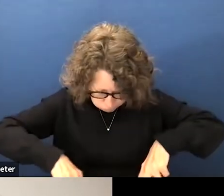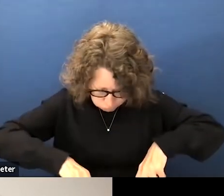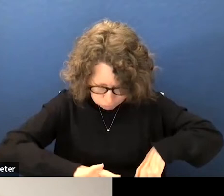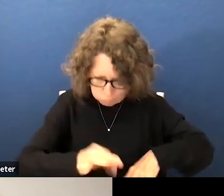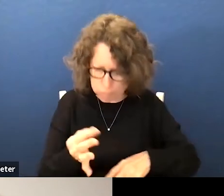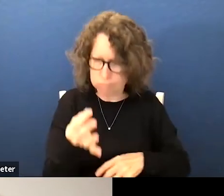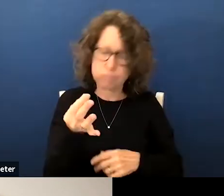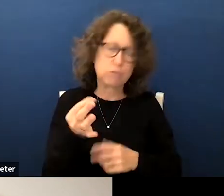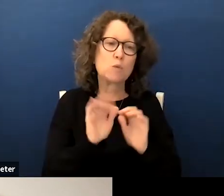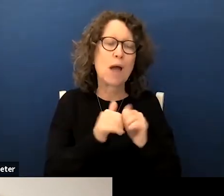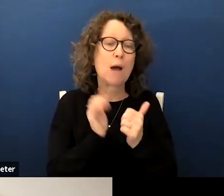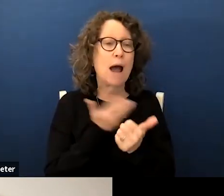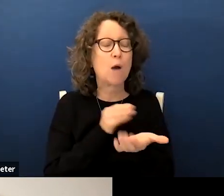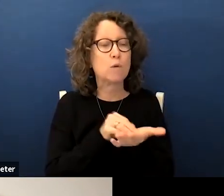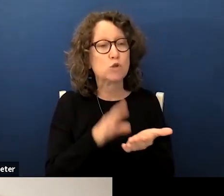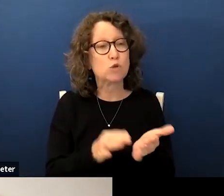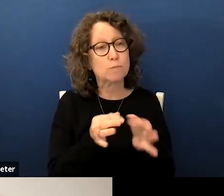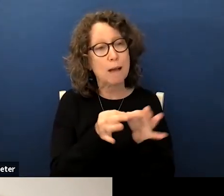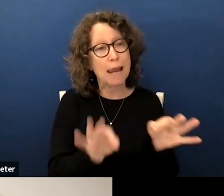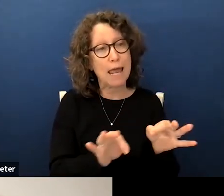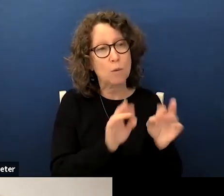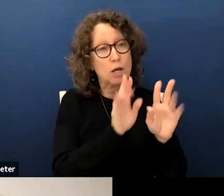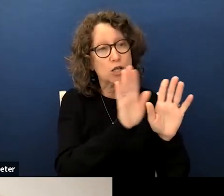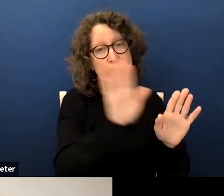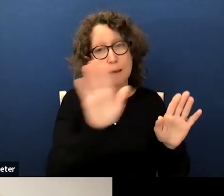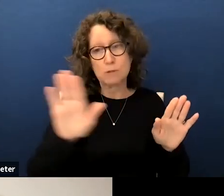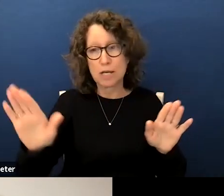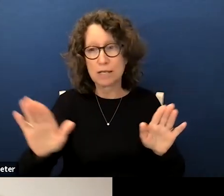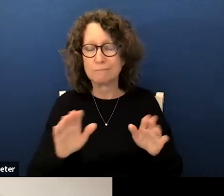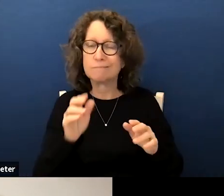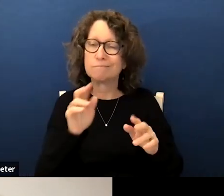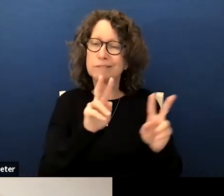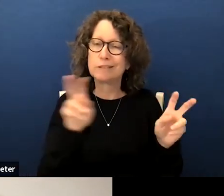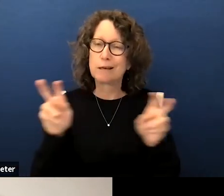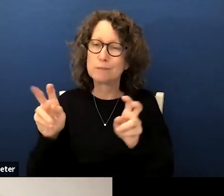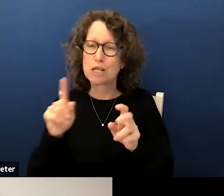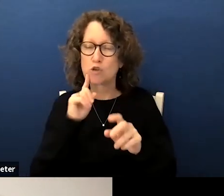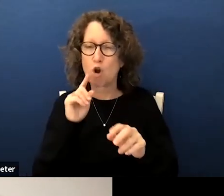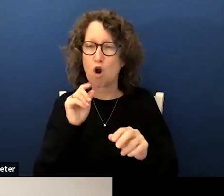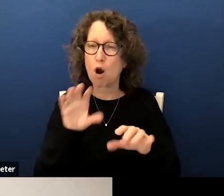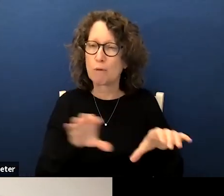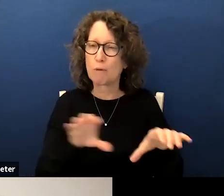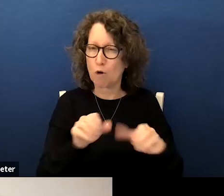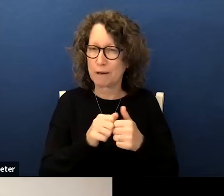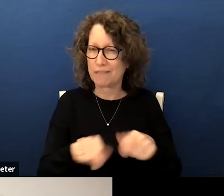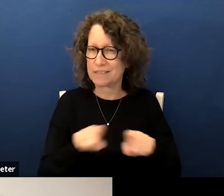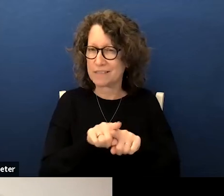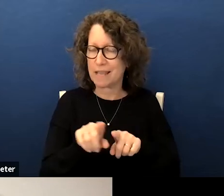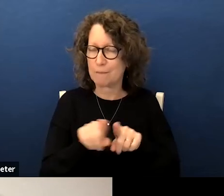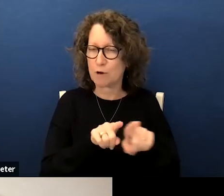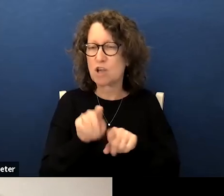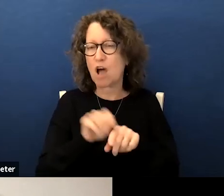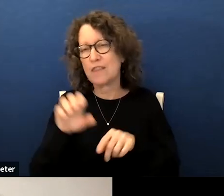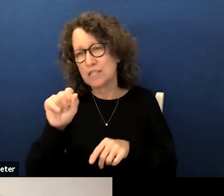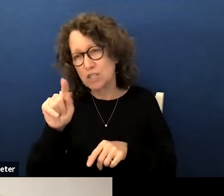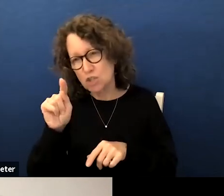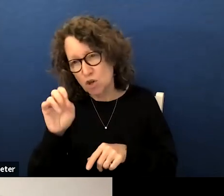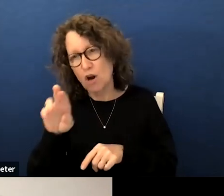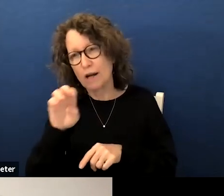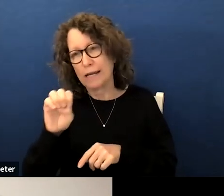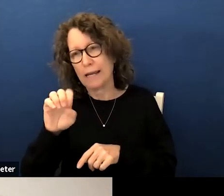to how our students by language subgroups are performing in these same grades on the star ela assessment